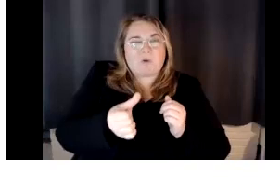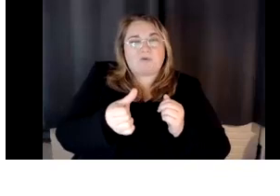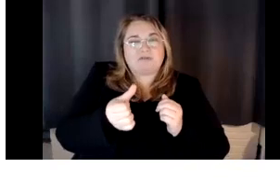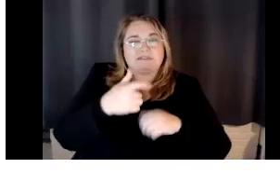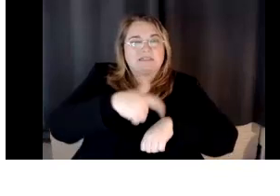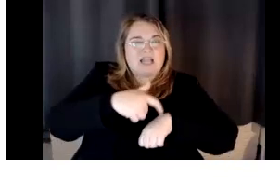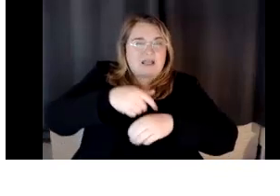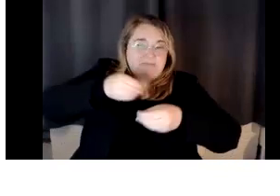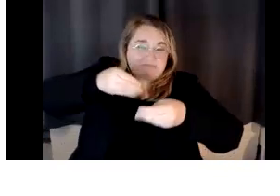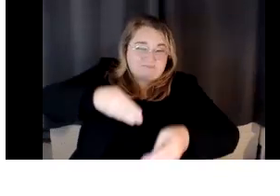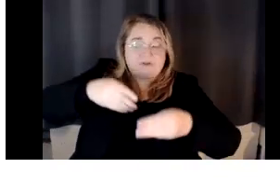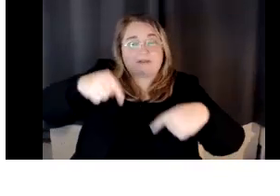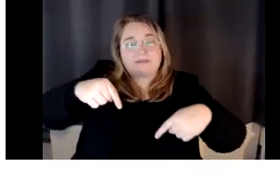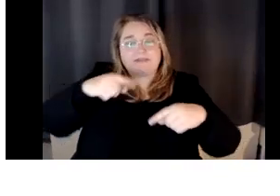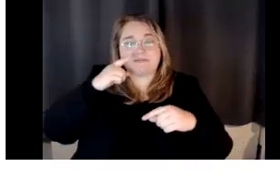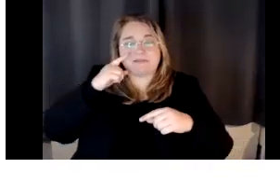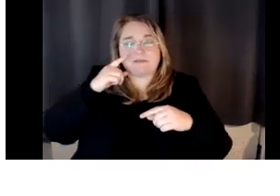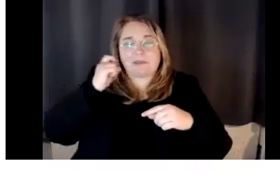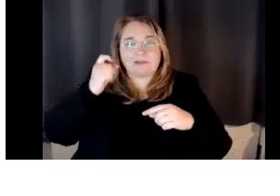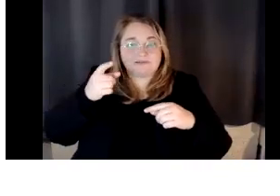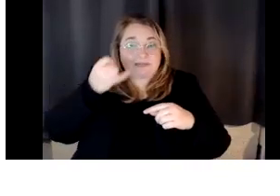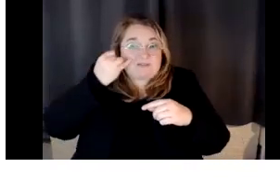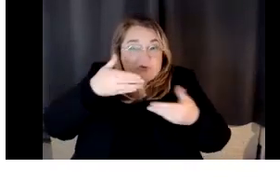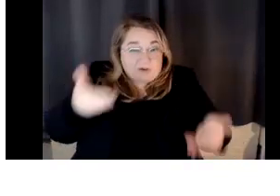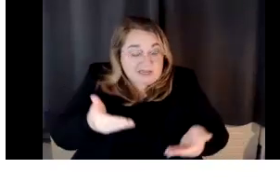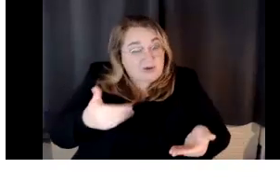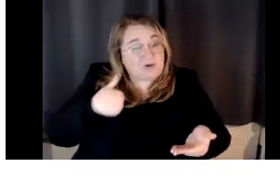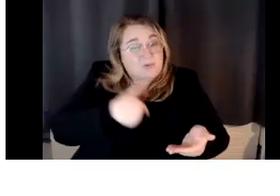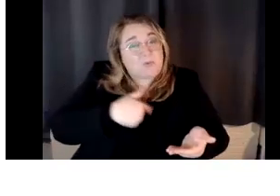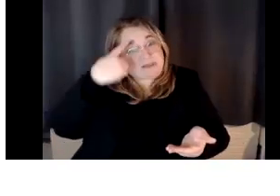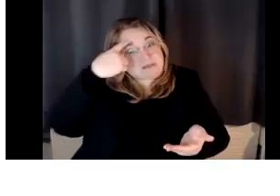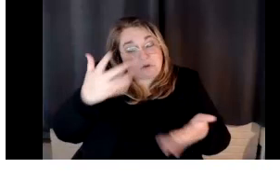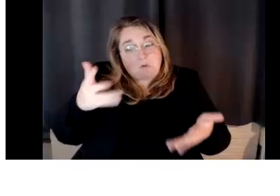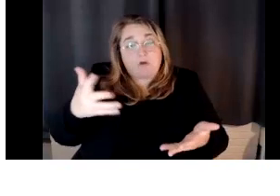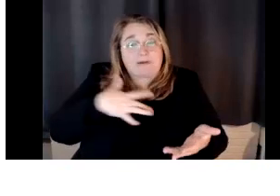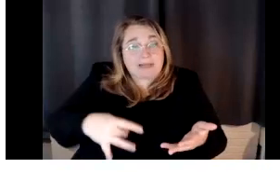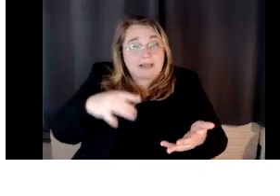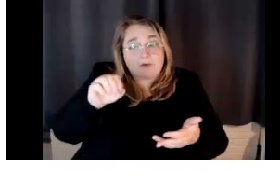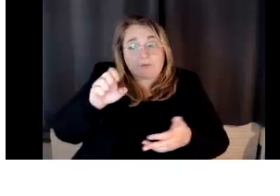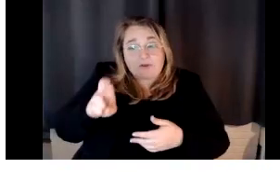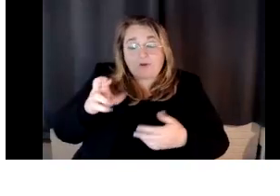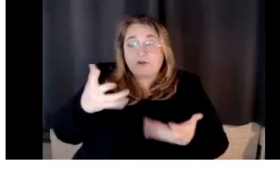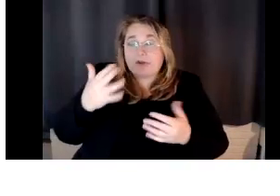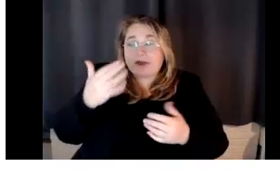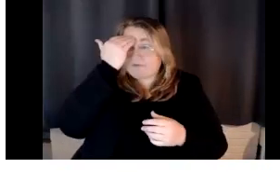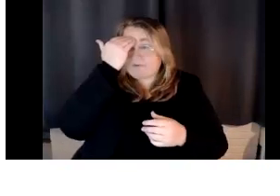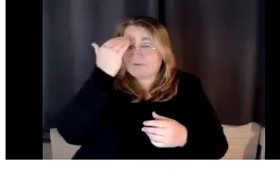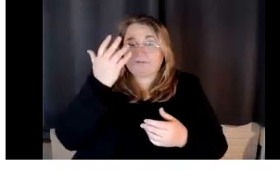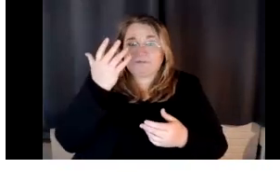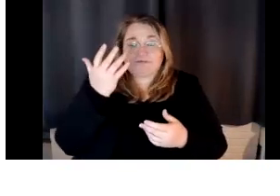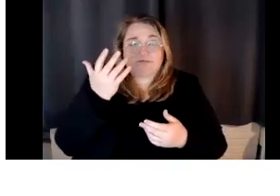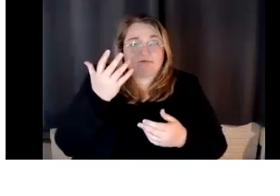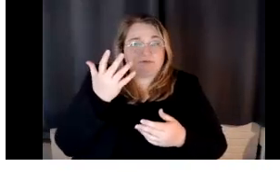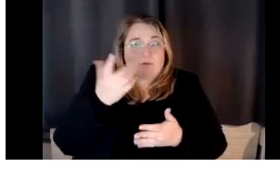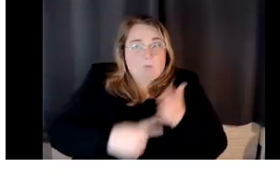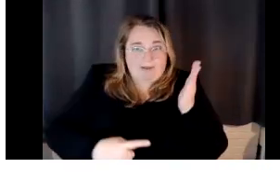Um, you're, you already like OER, um, you already kind of know what they are and why they're important. So we don't want to preach